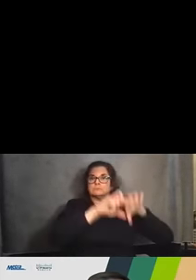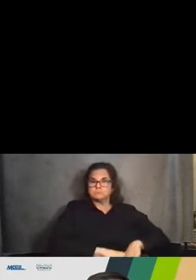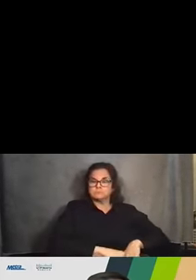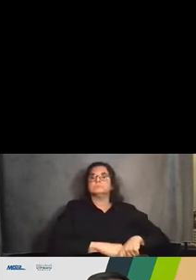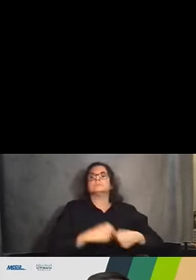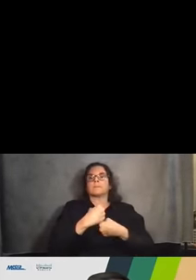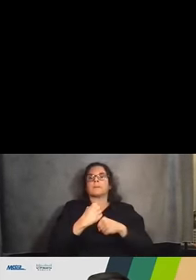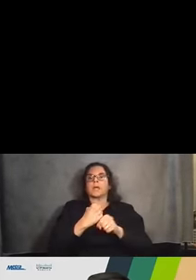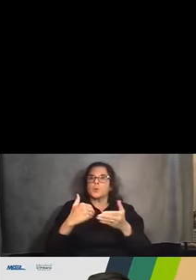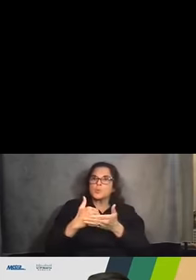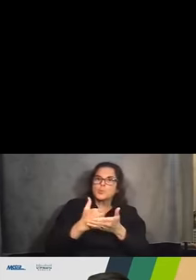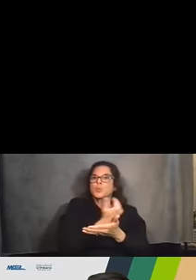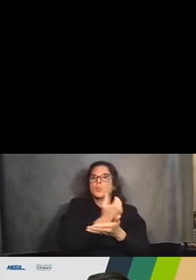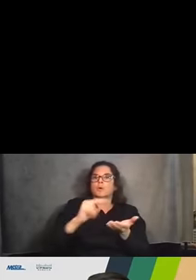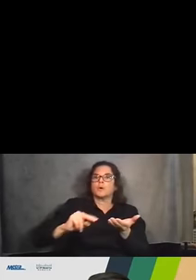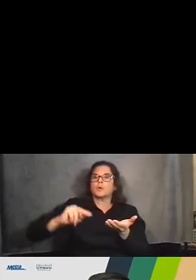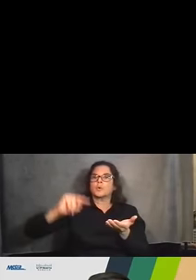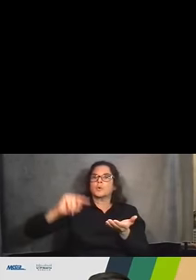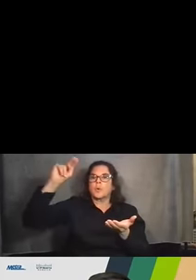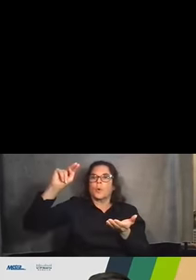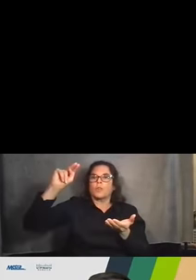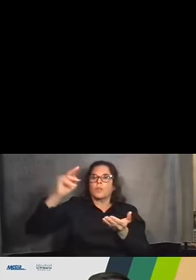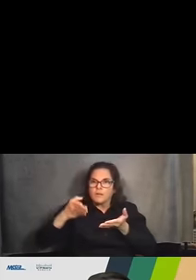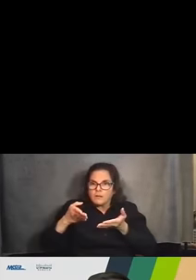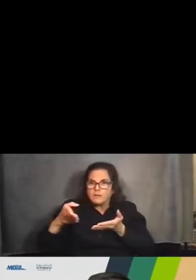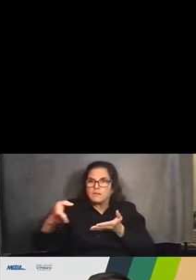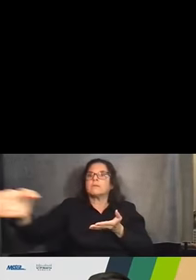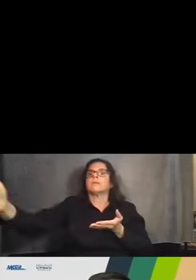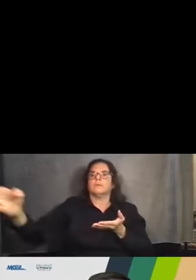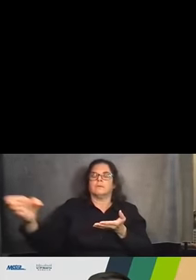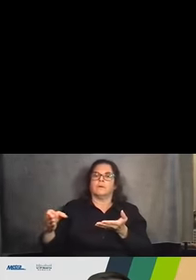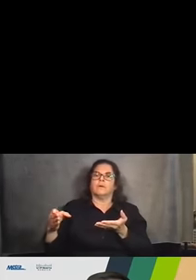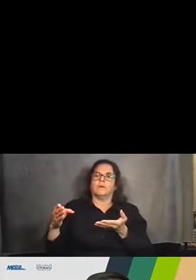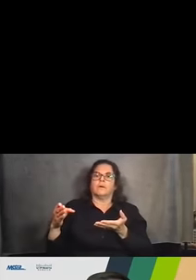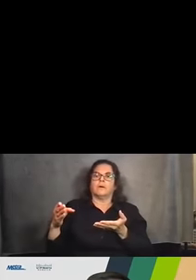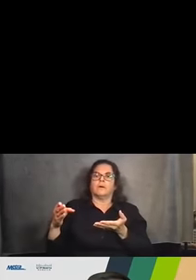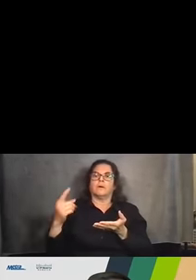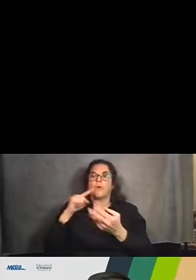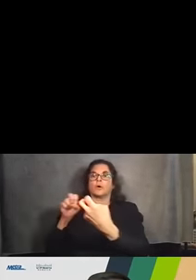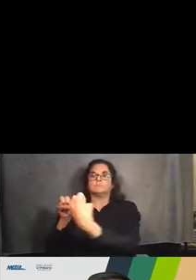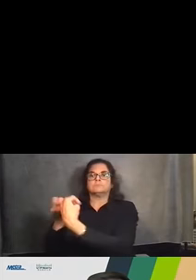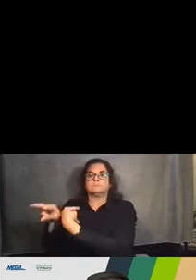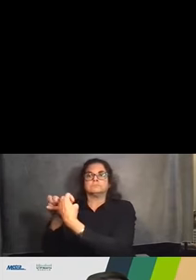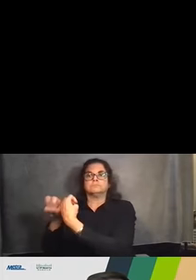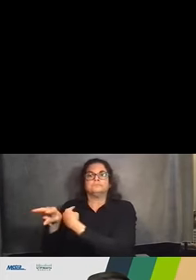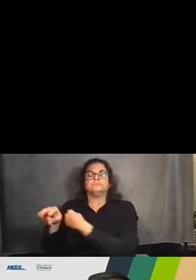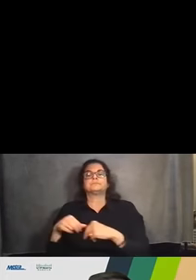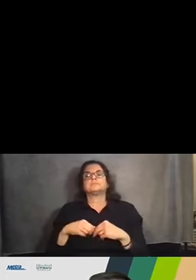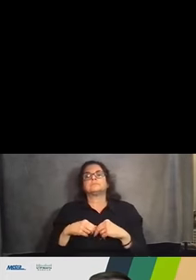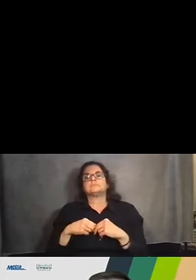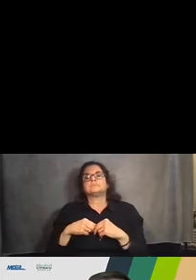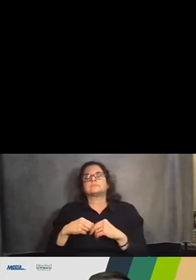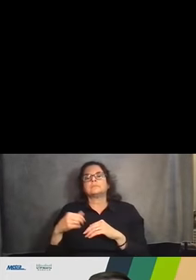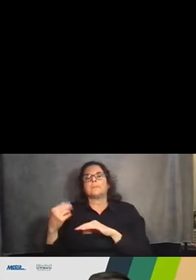the existing operating tracks for both the north and southbound tracks to the west of those existing operating tracks.